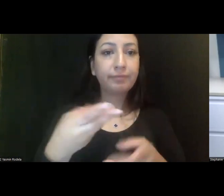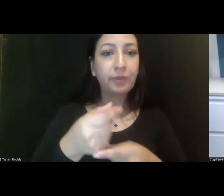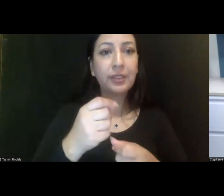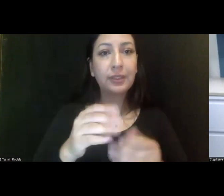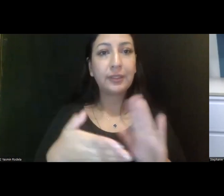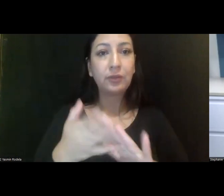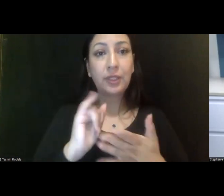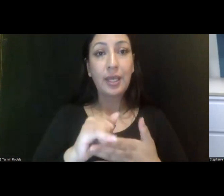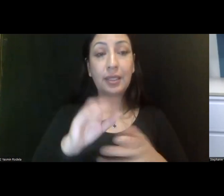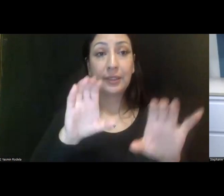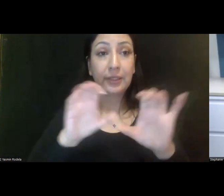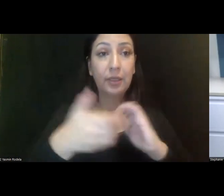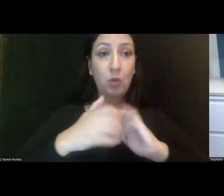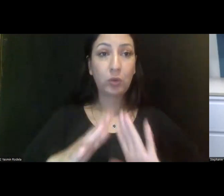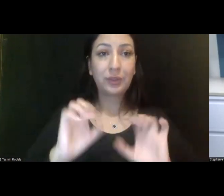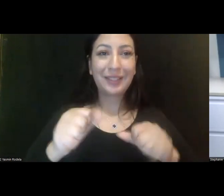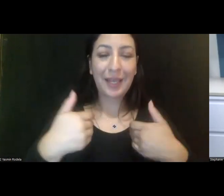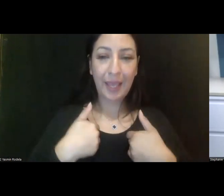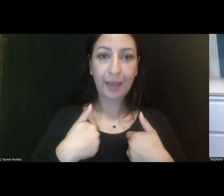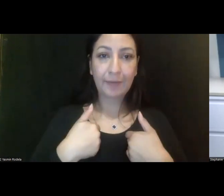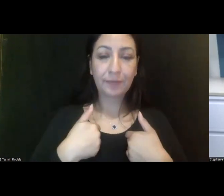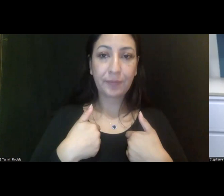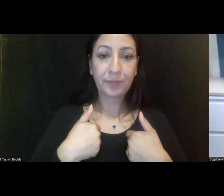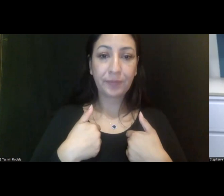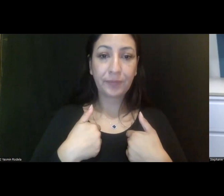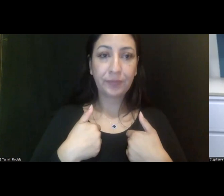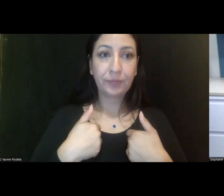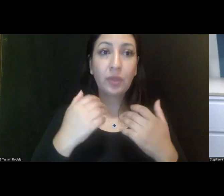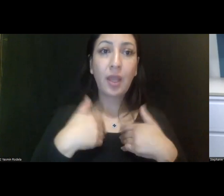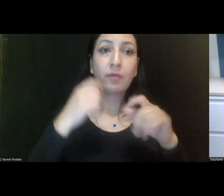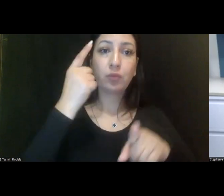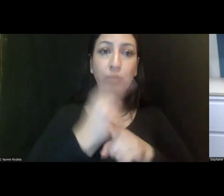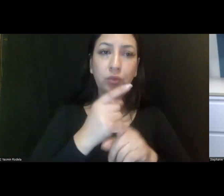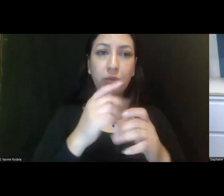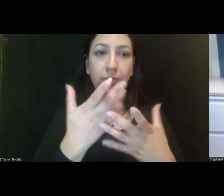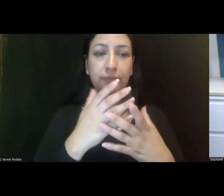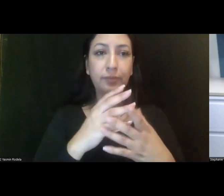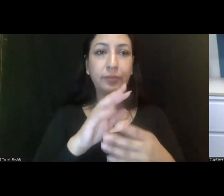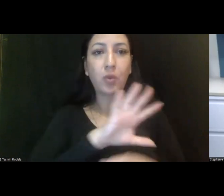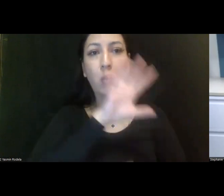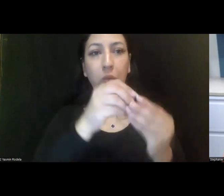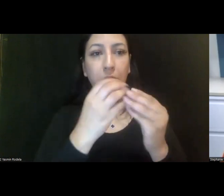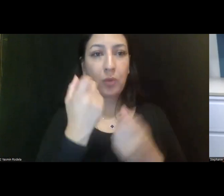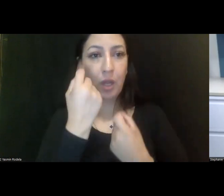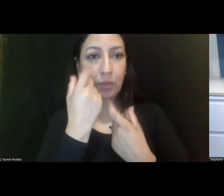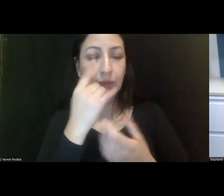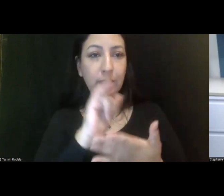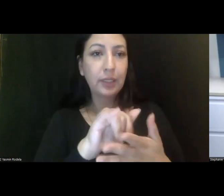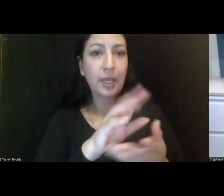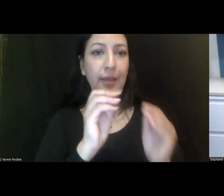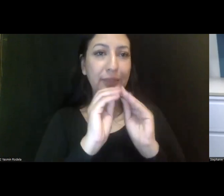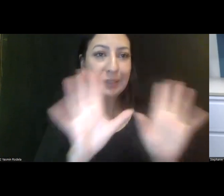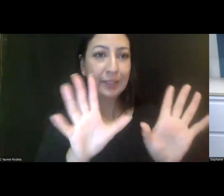stakeholders, um, can have, can have an, uh, uh, adequate picture, so to speak, a full picture, a full array